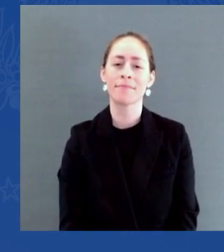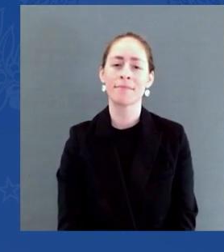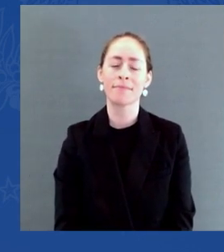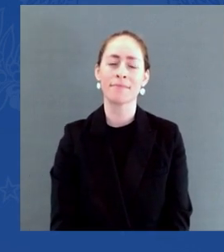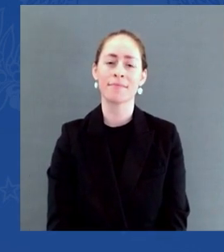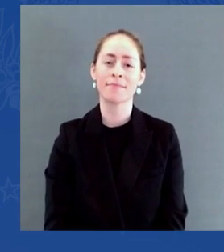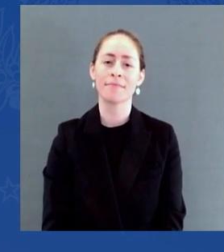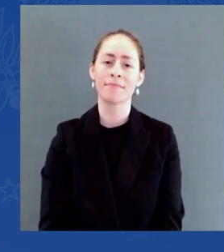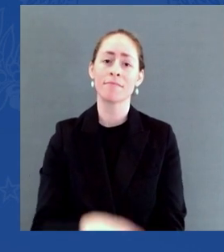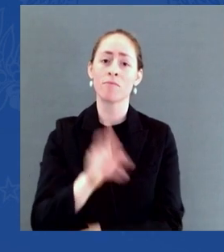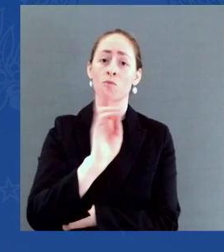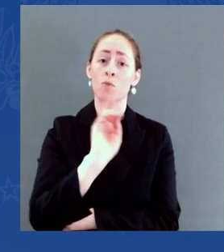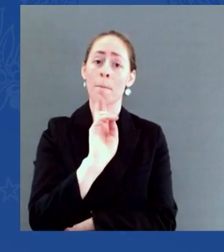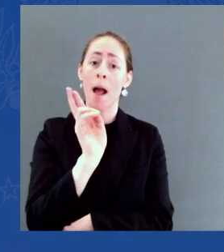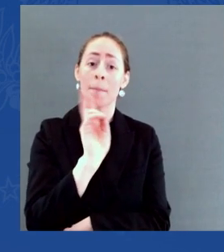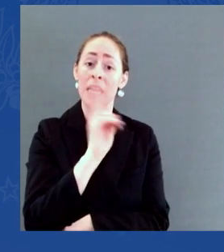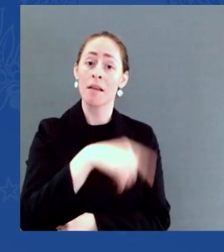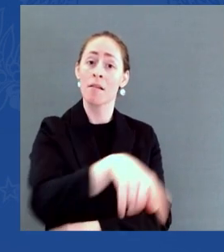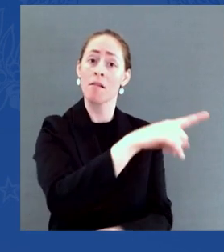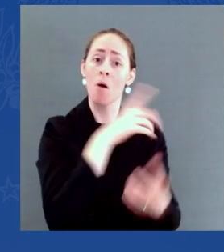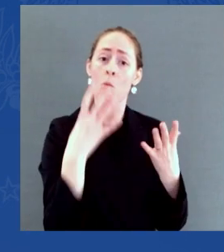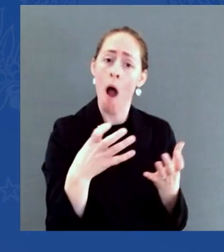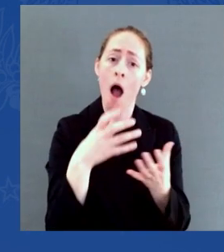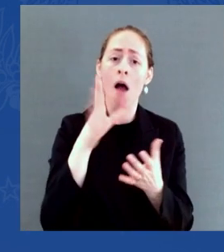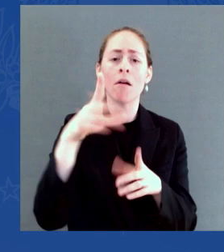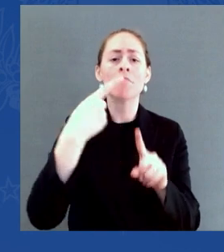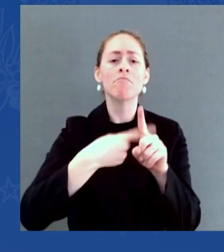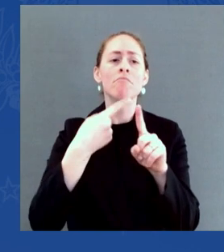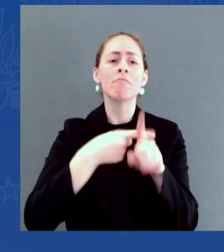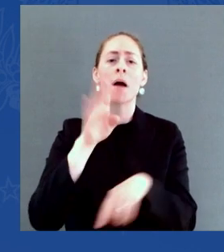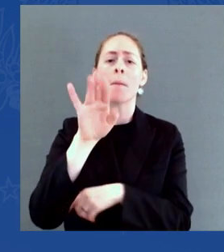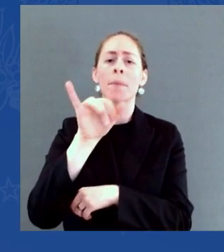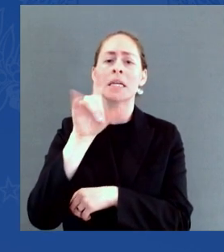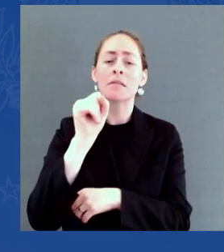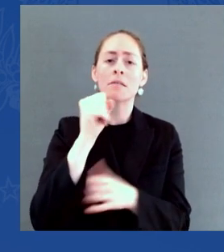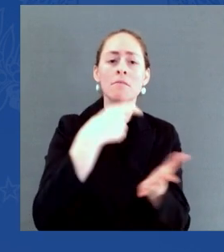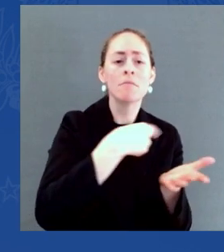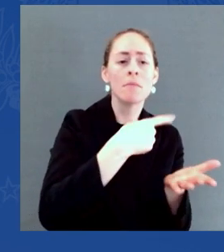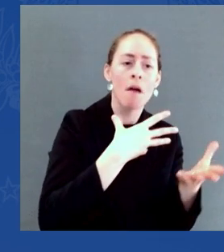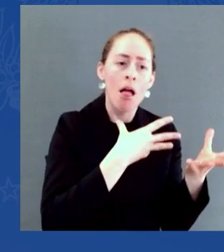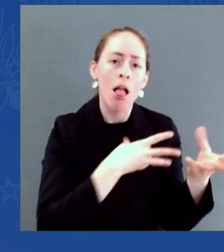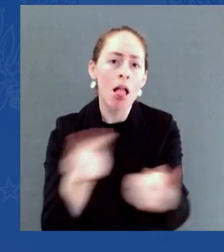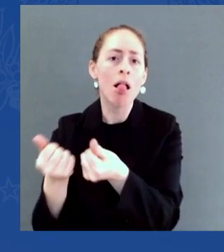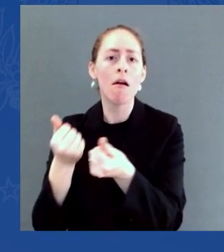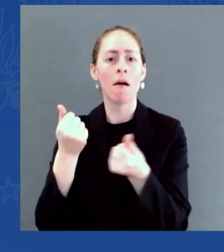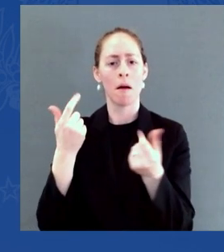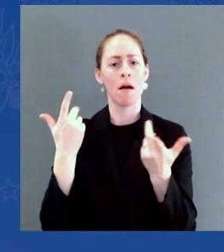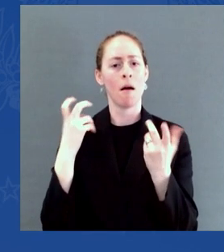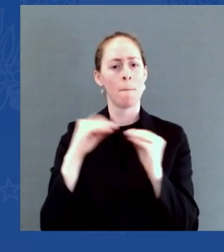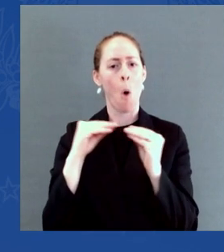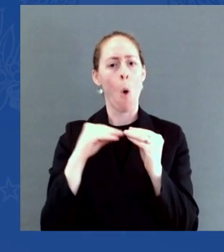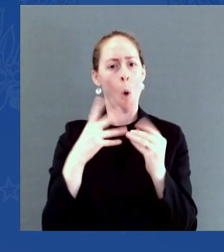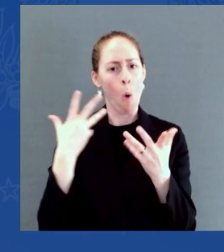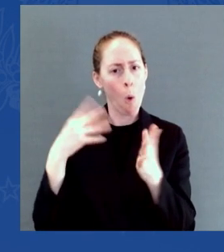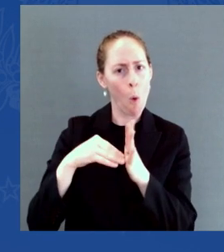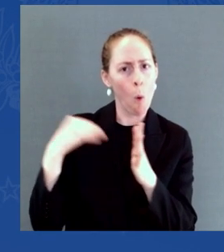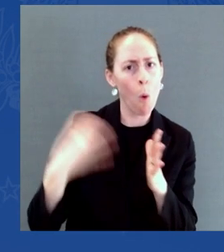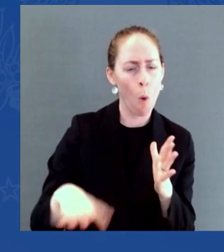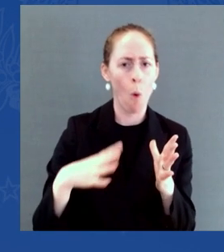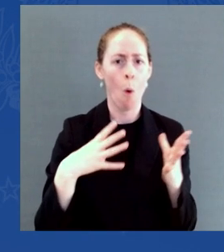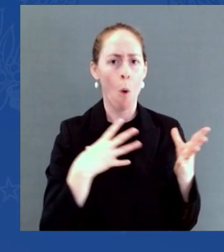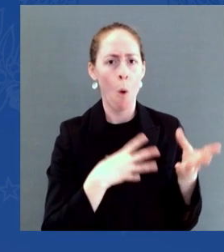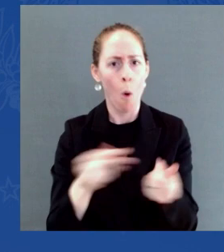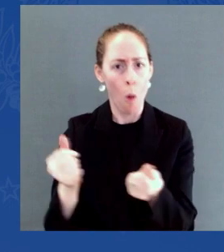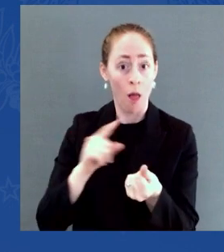and big mansions can be lower. In this case, let me tell you something. Nothing will be more expensive for American families